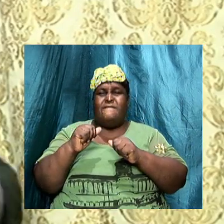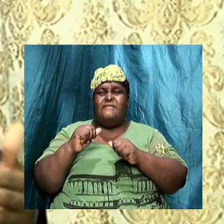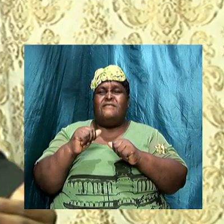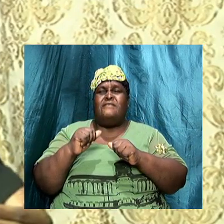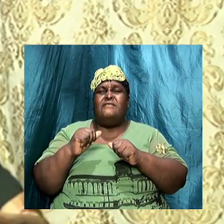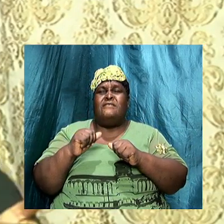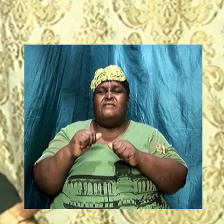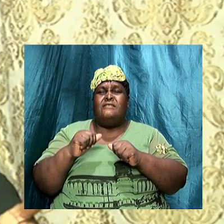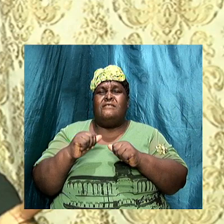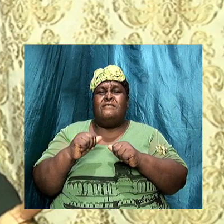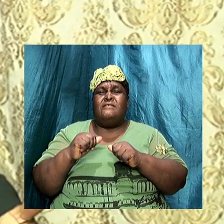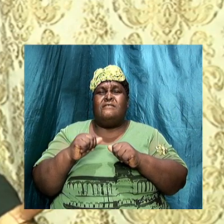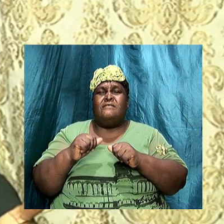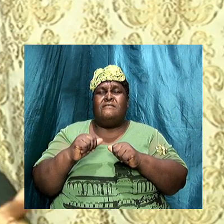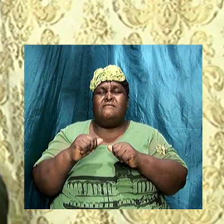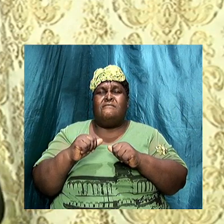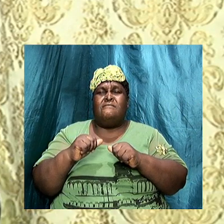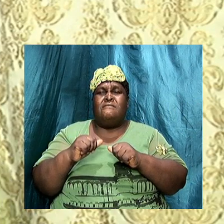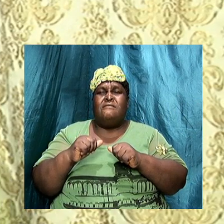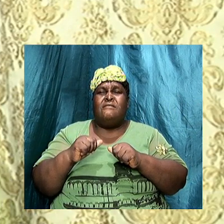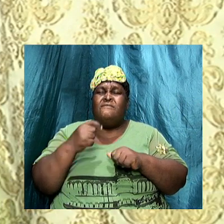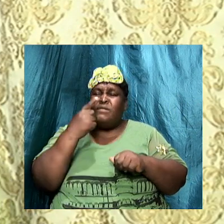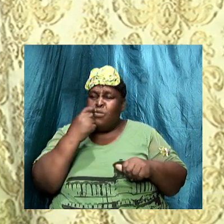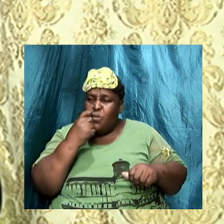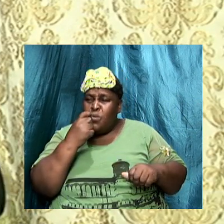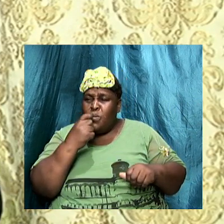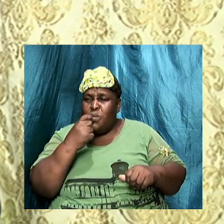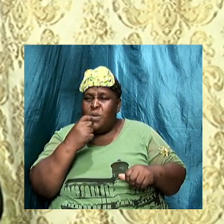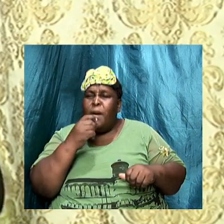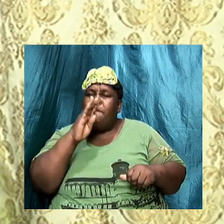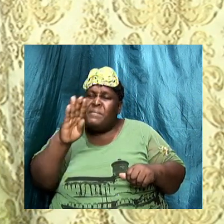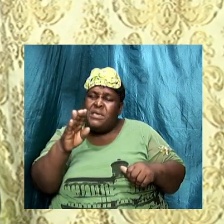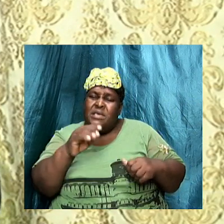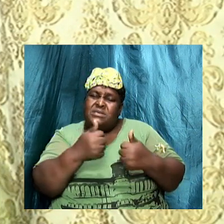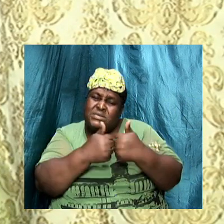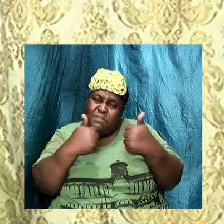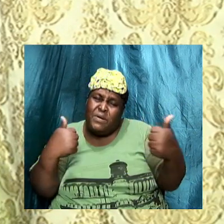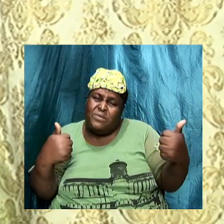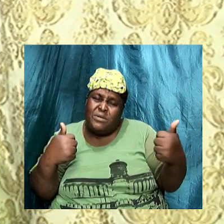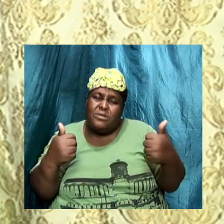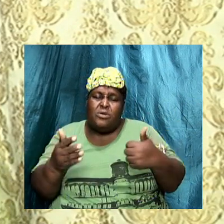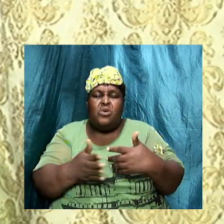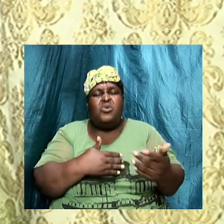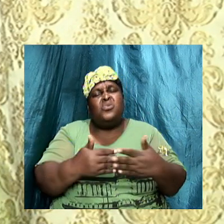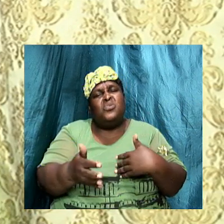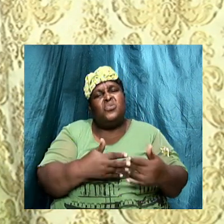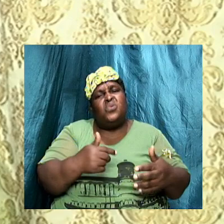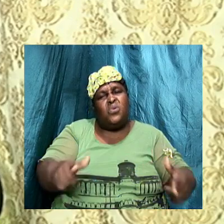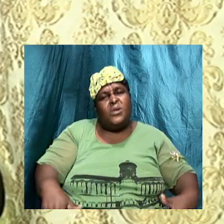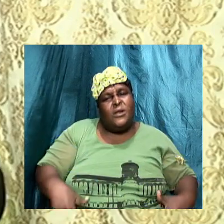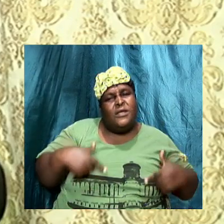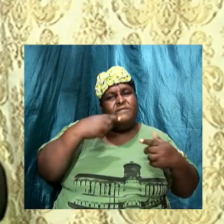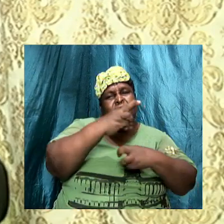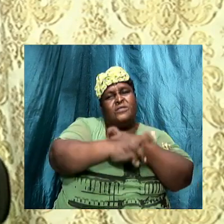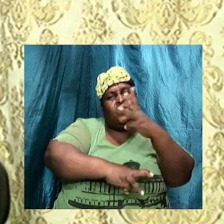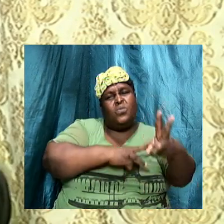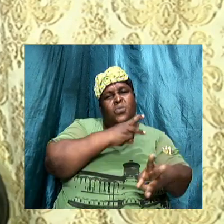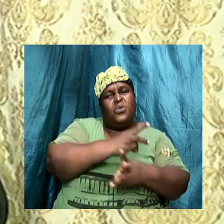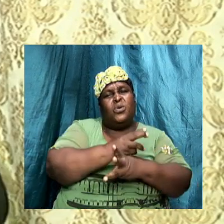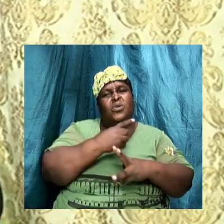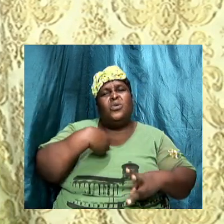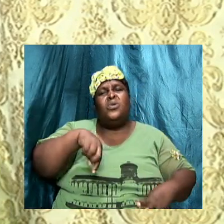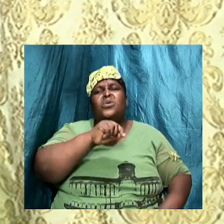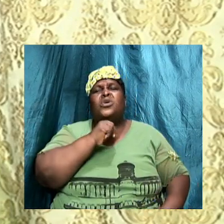the Lord. Come out from among who? Amen. So, though we are in the world, we are not of the world. We are